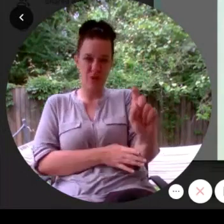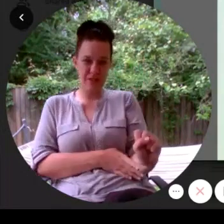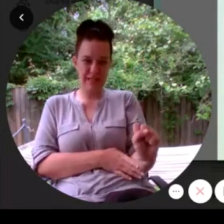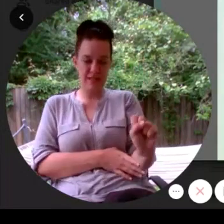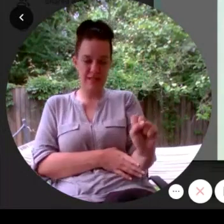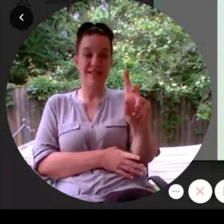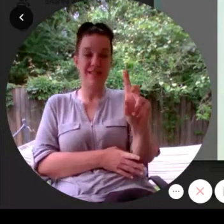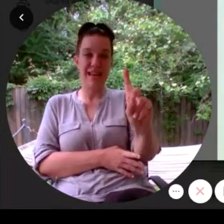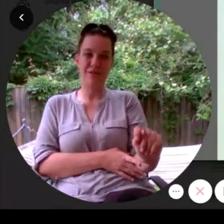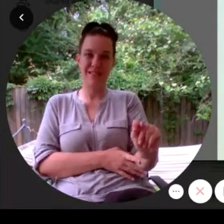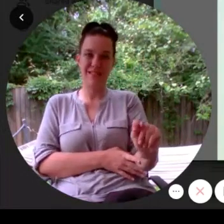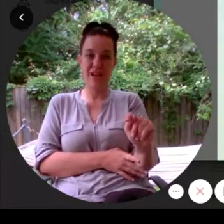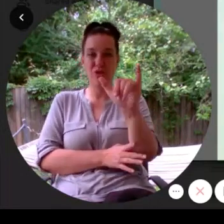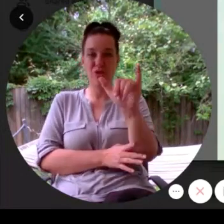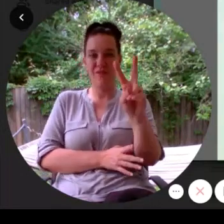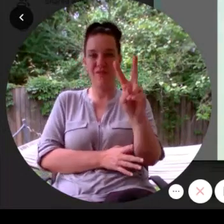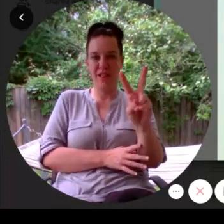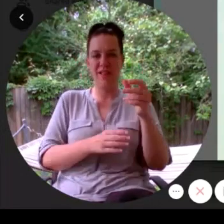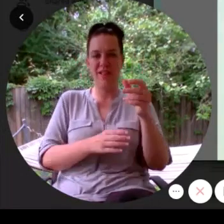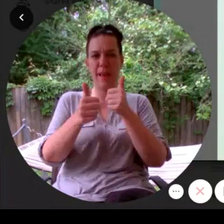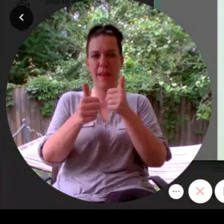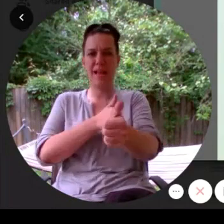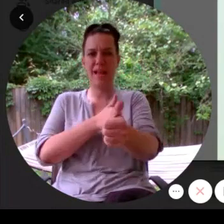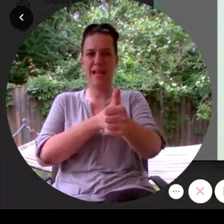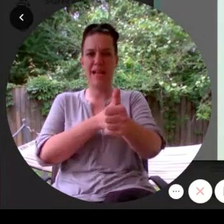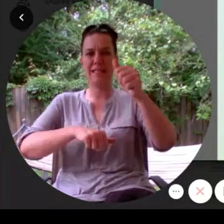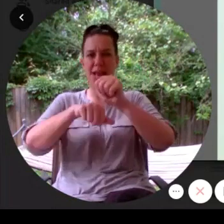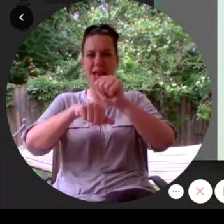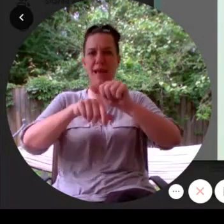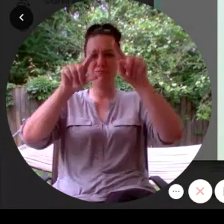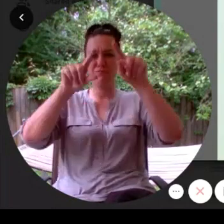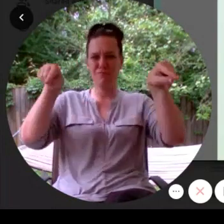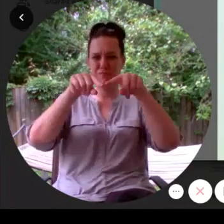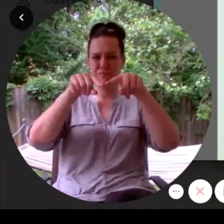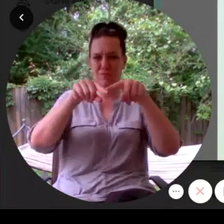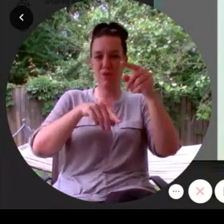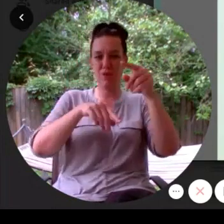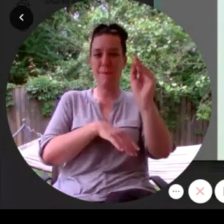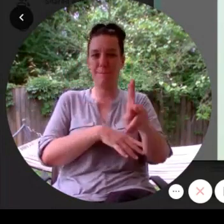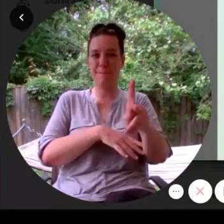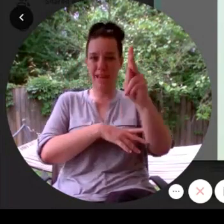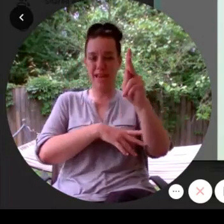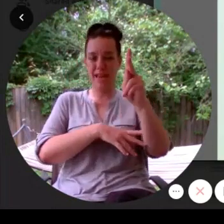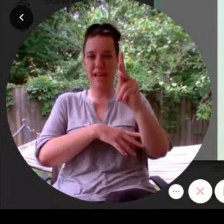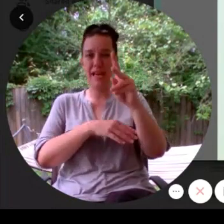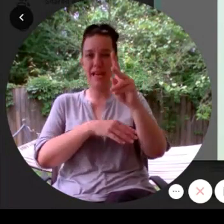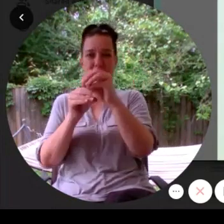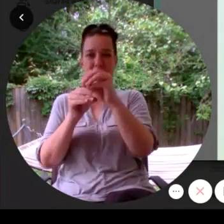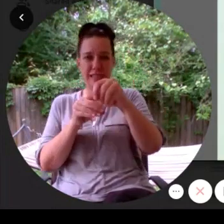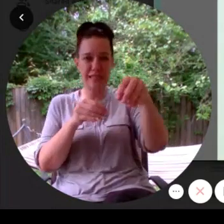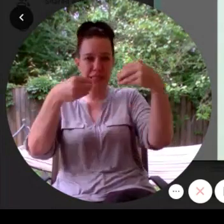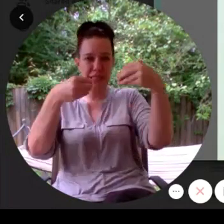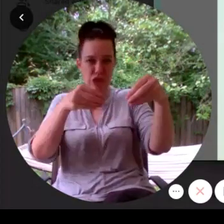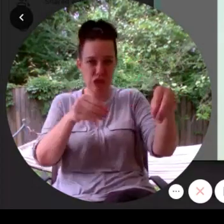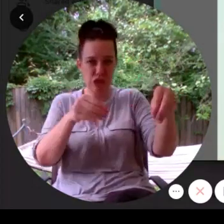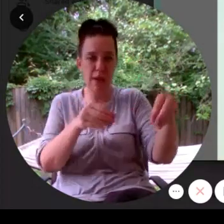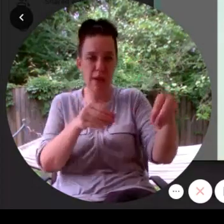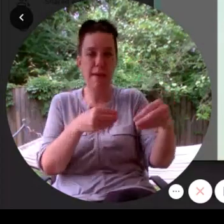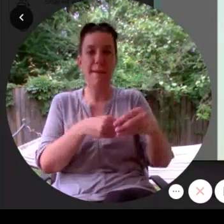a brick bank a feed shop a seed shop and an ice cream parlor